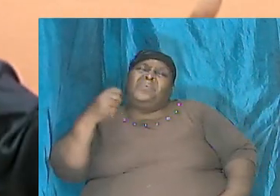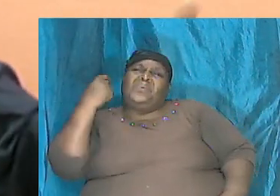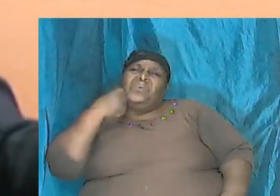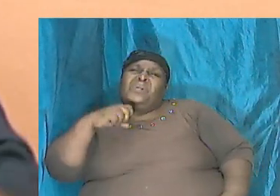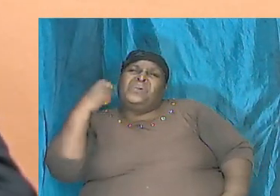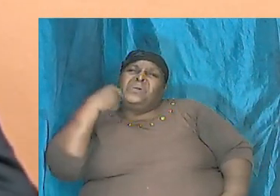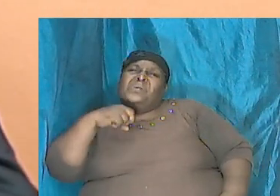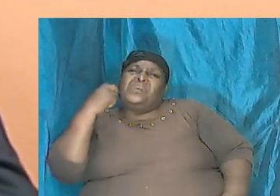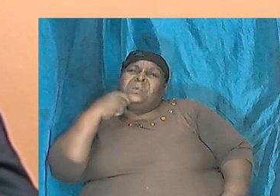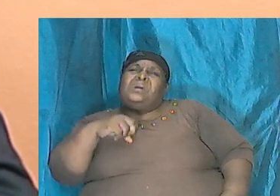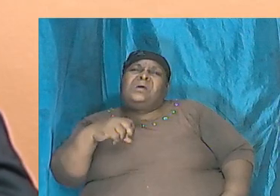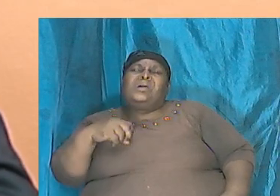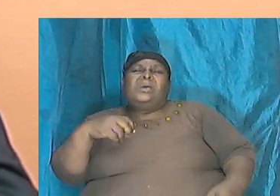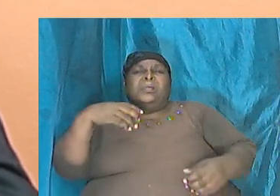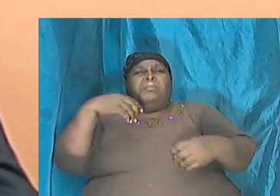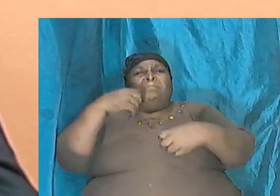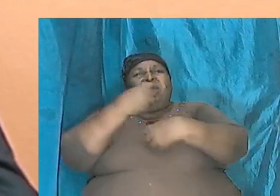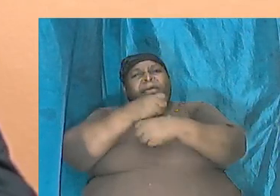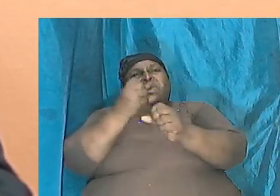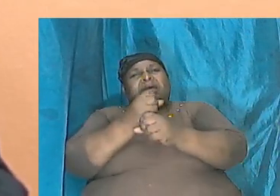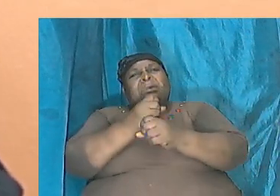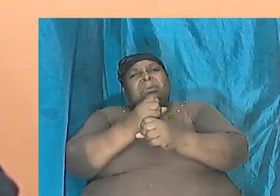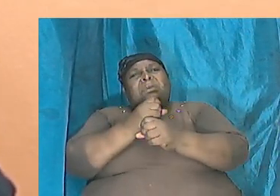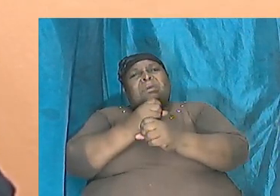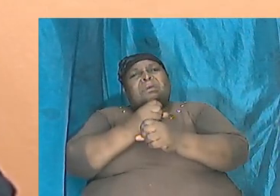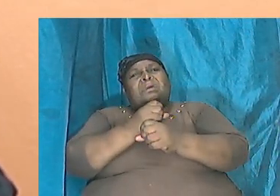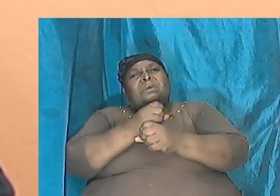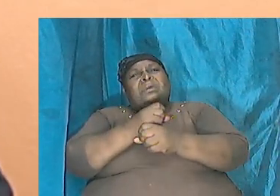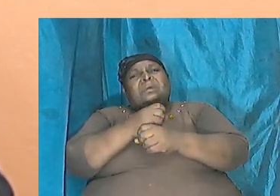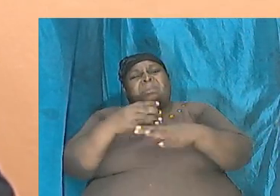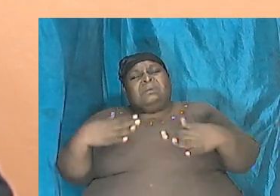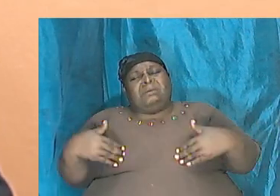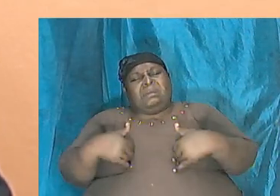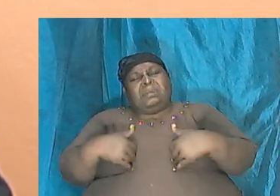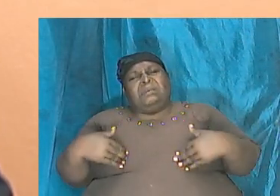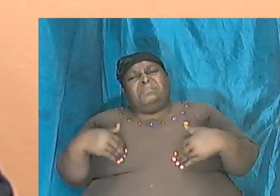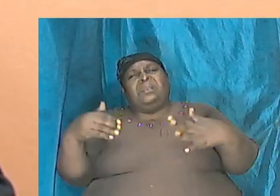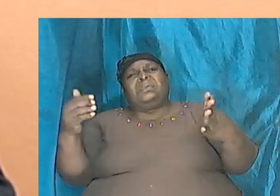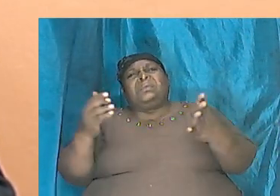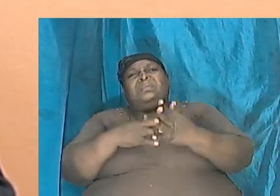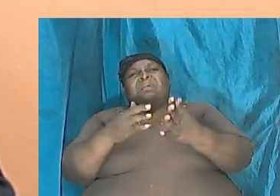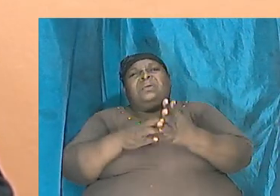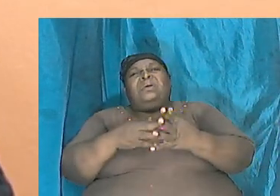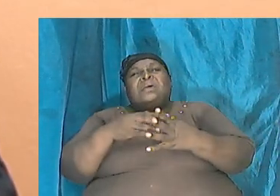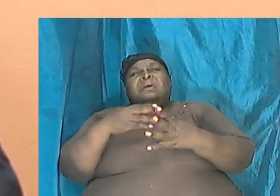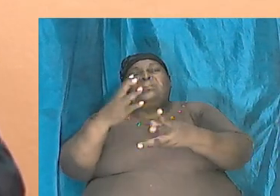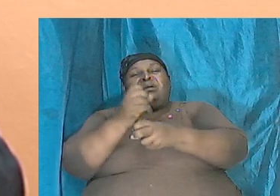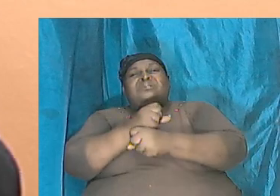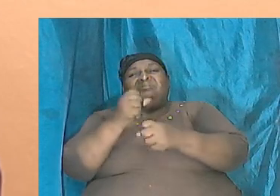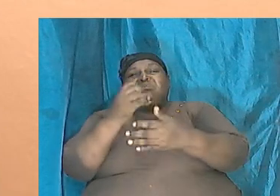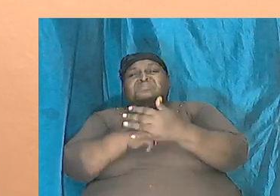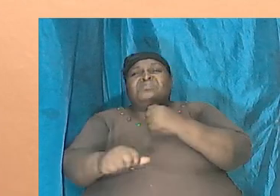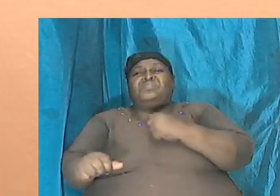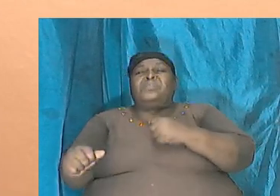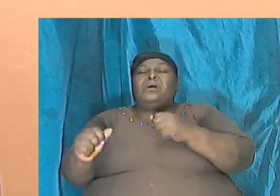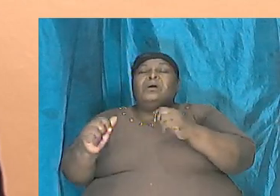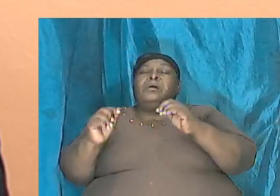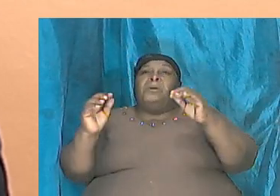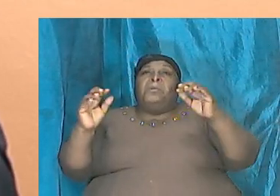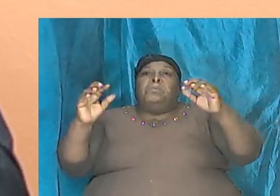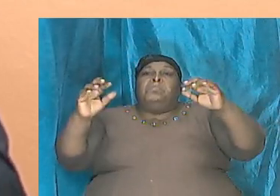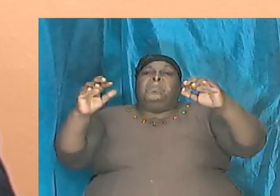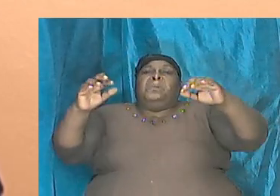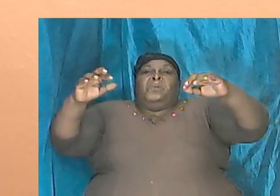animal and they get something that is a humongous monster. And they then